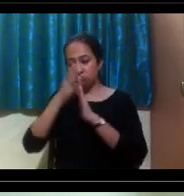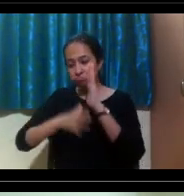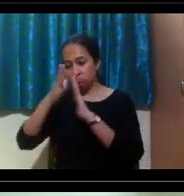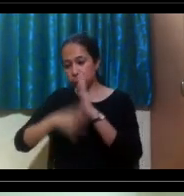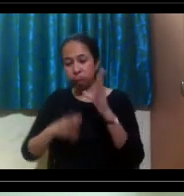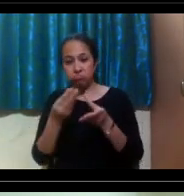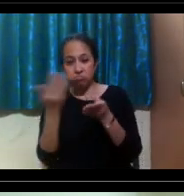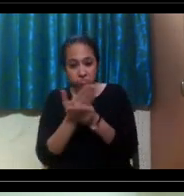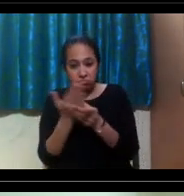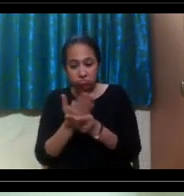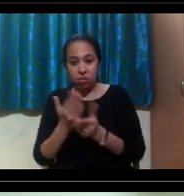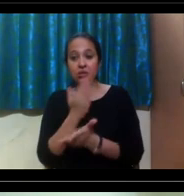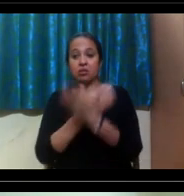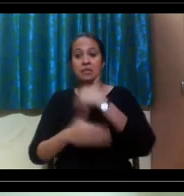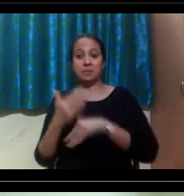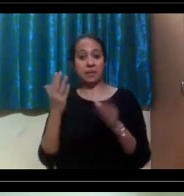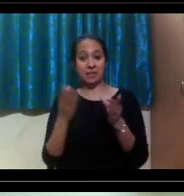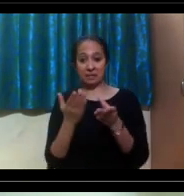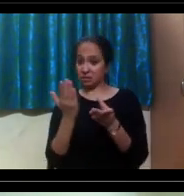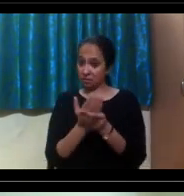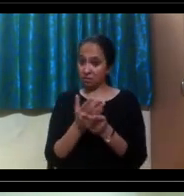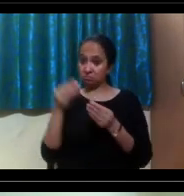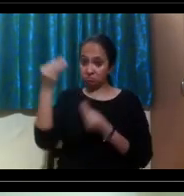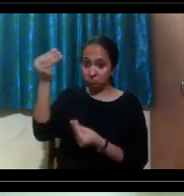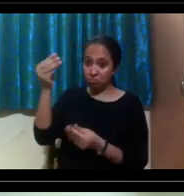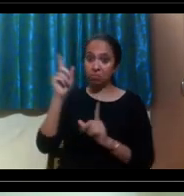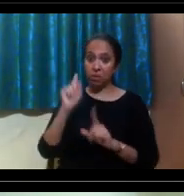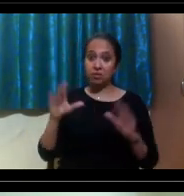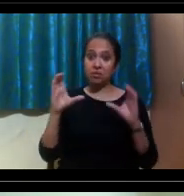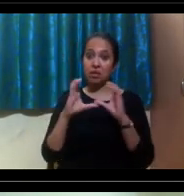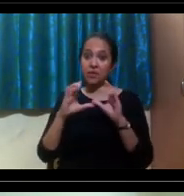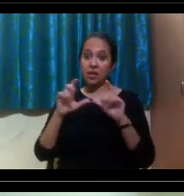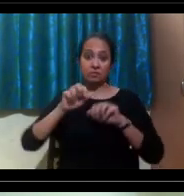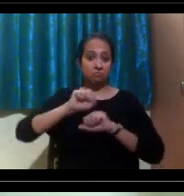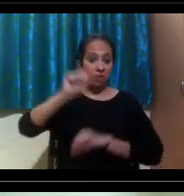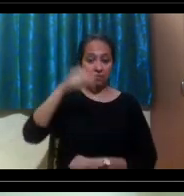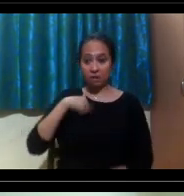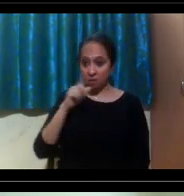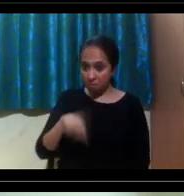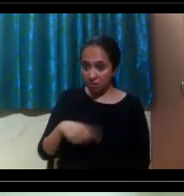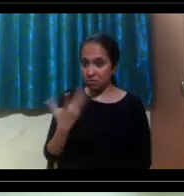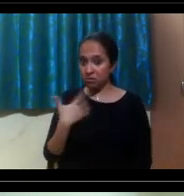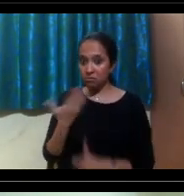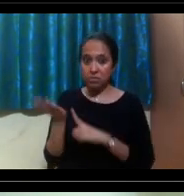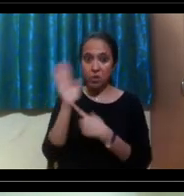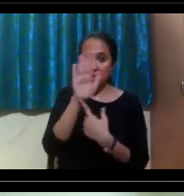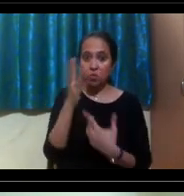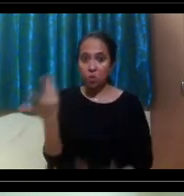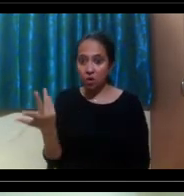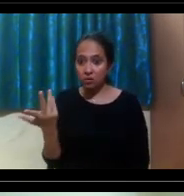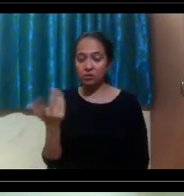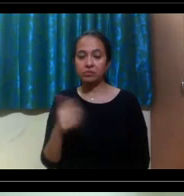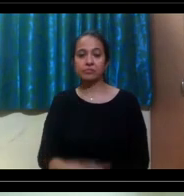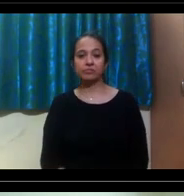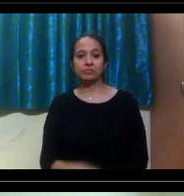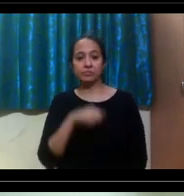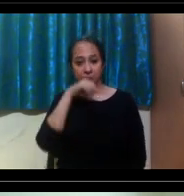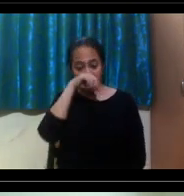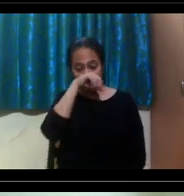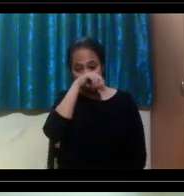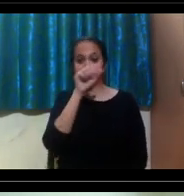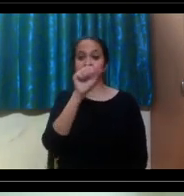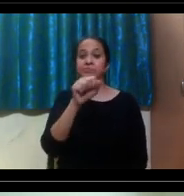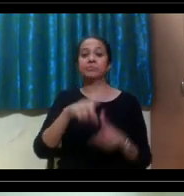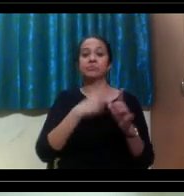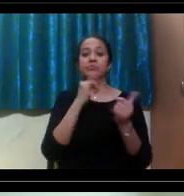visibility and what kind of documentation would that be? Justin, would you like to forget? Yes.